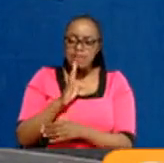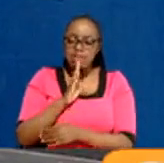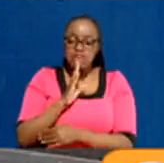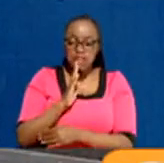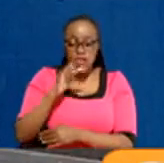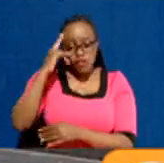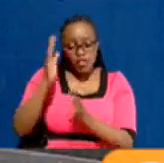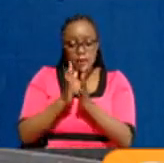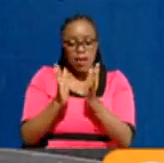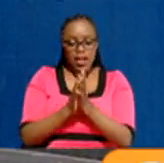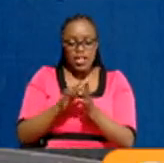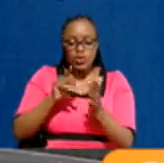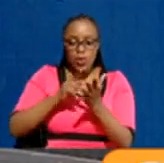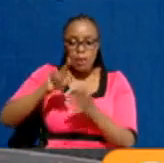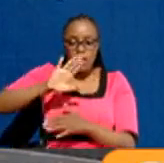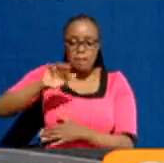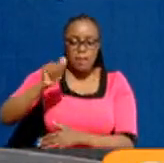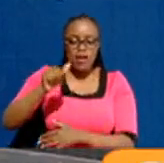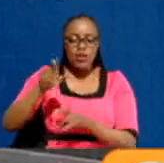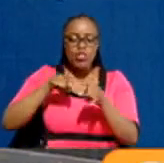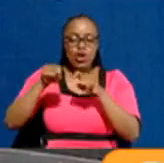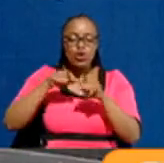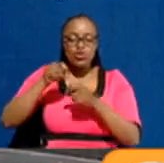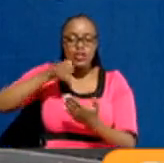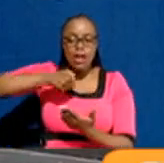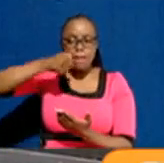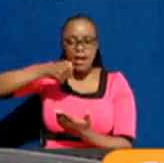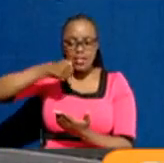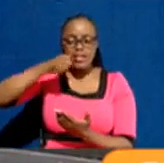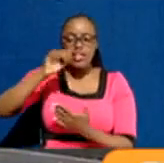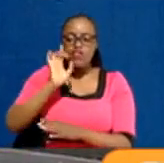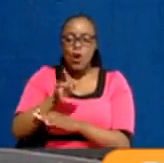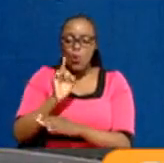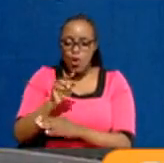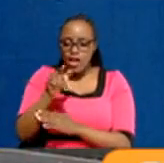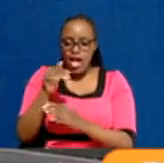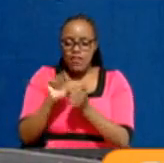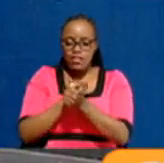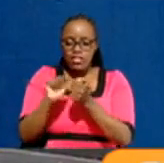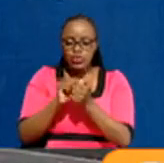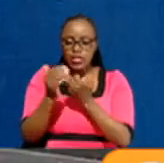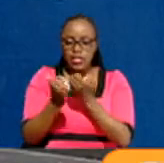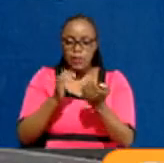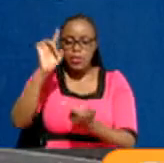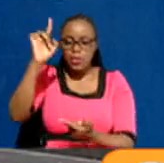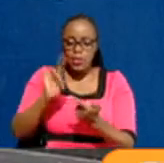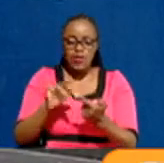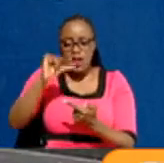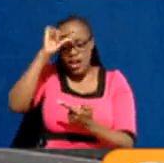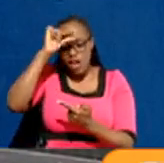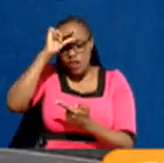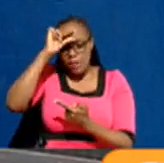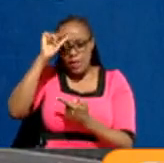In a forecast report, the controller of budget has warned that pending bills have crippled businesses, reduced government revenue